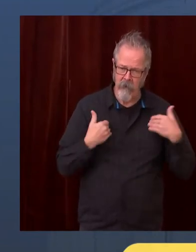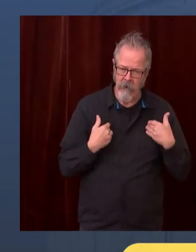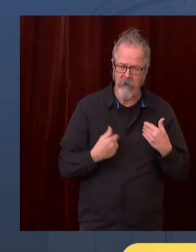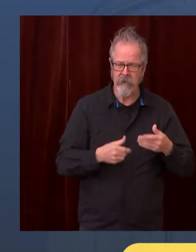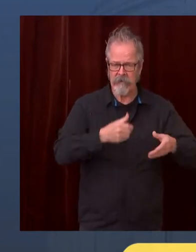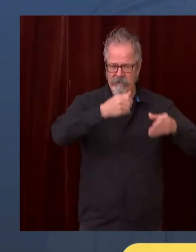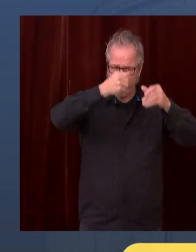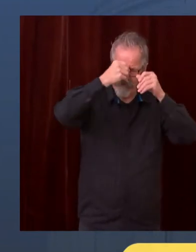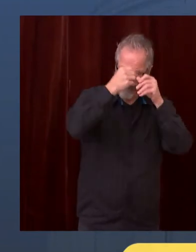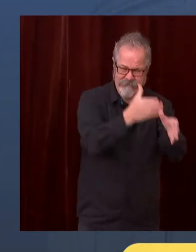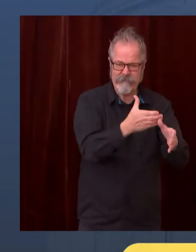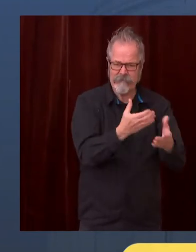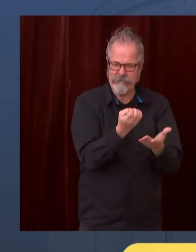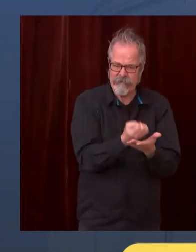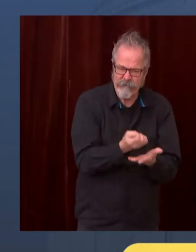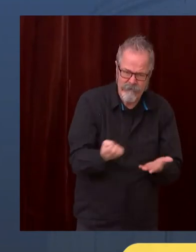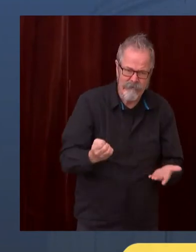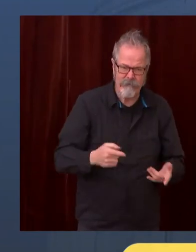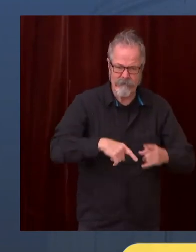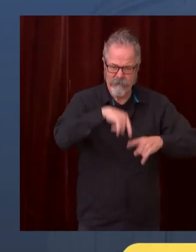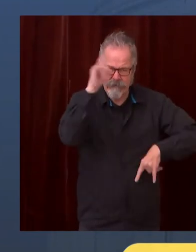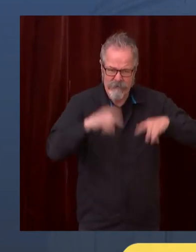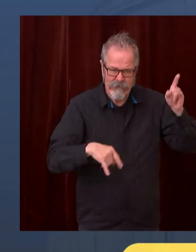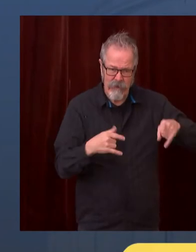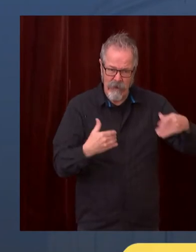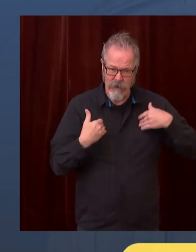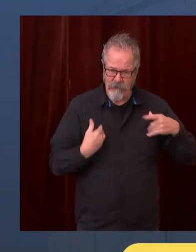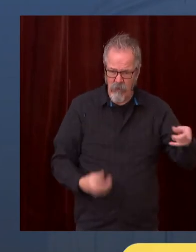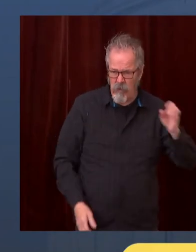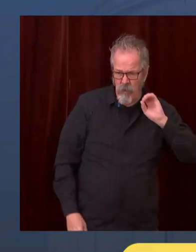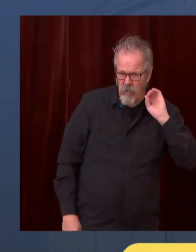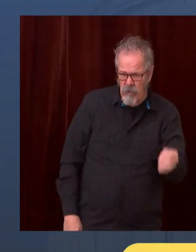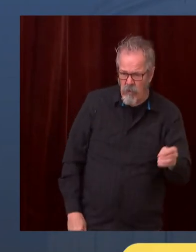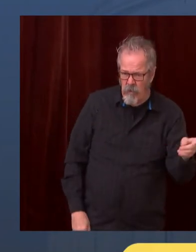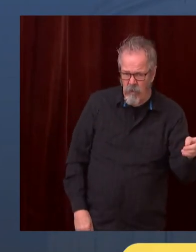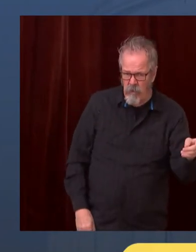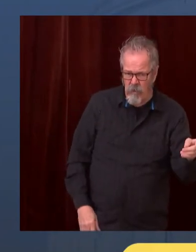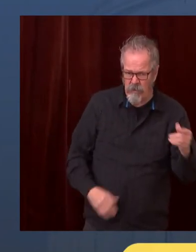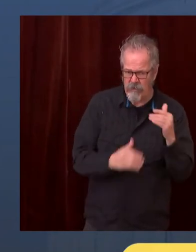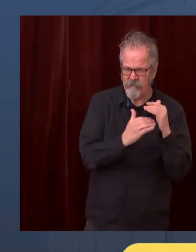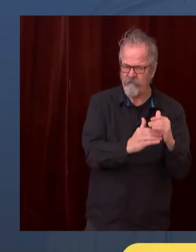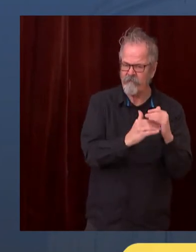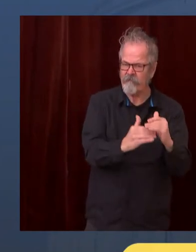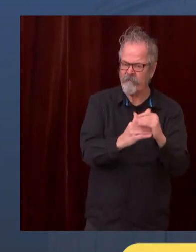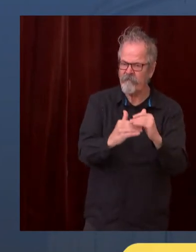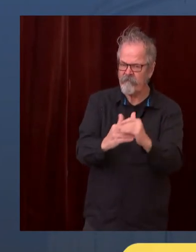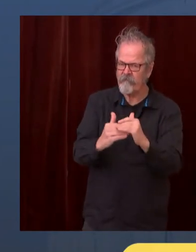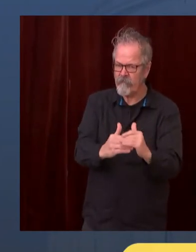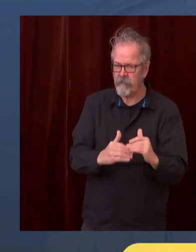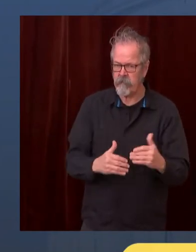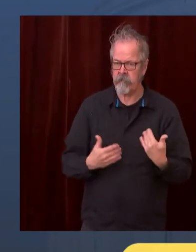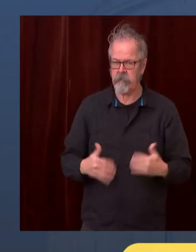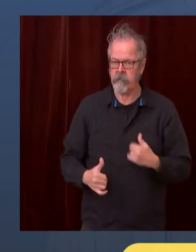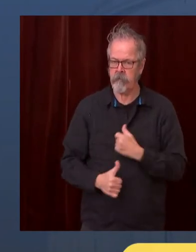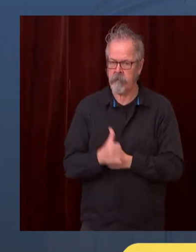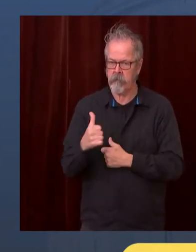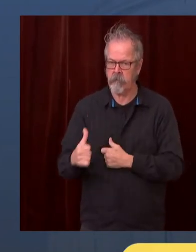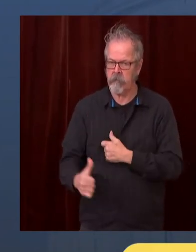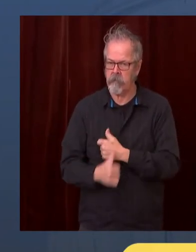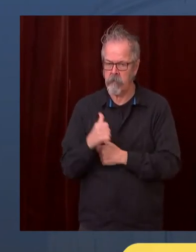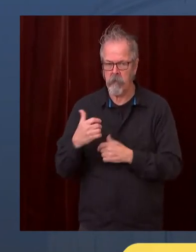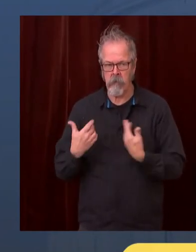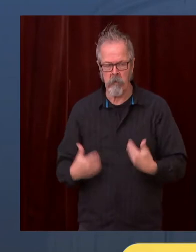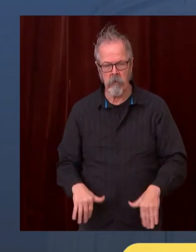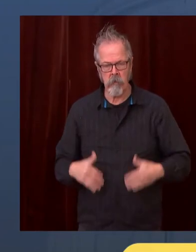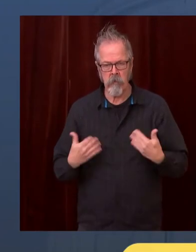that aren't urgent. And what, you know, may seem like, you know, when the hospital looks at all of